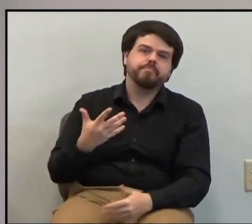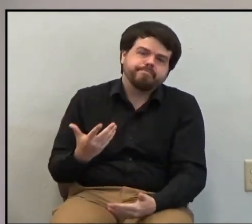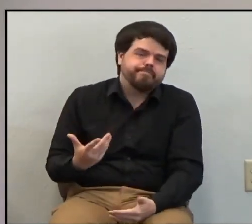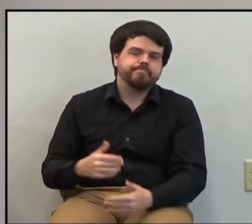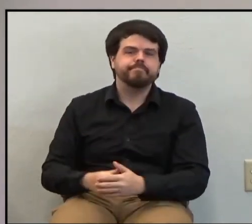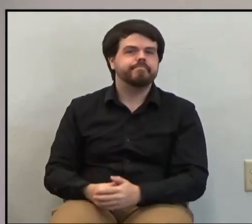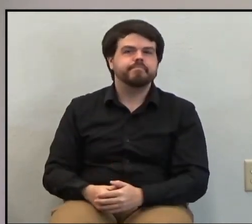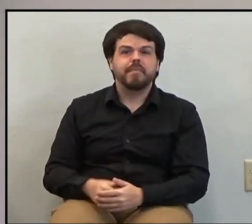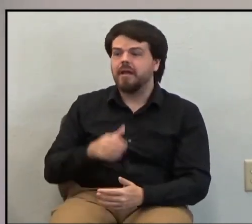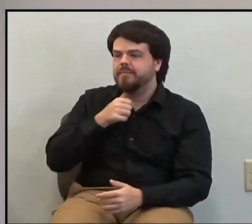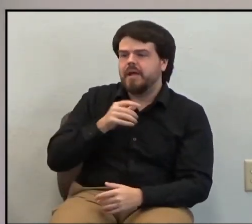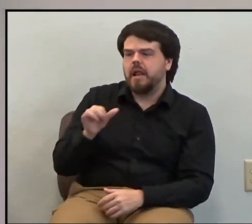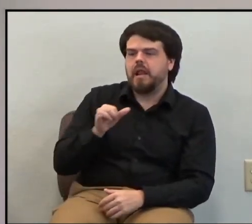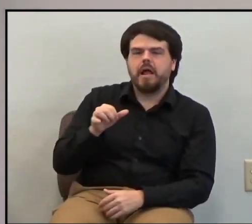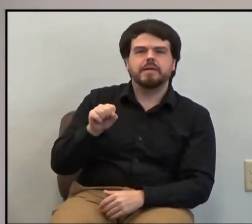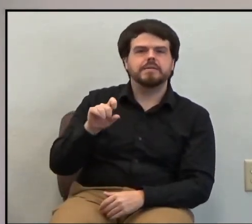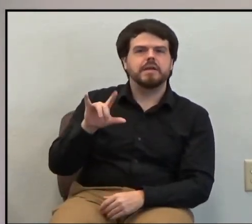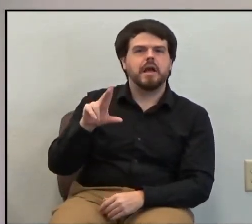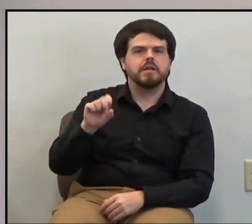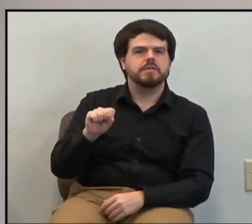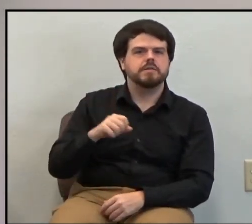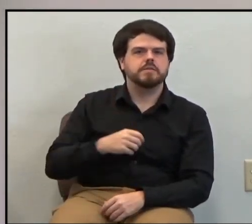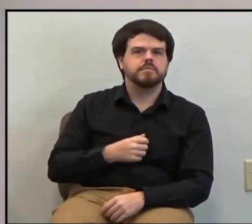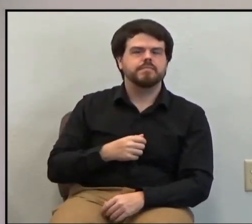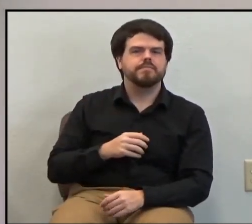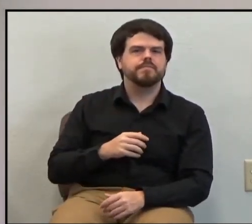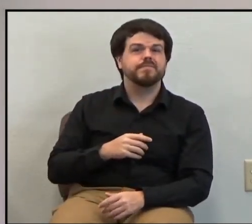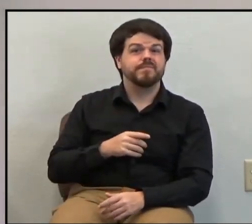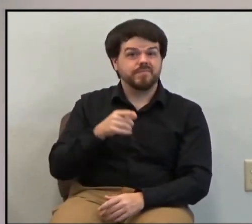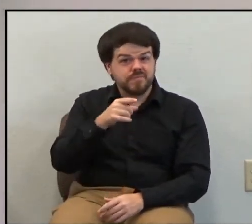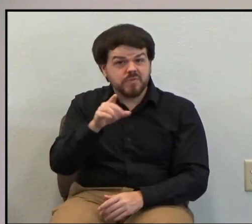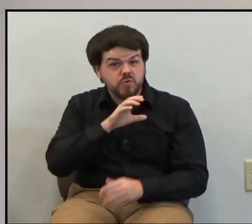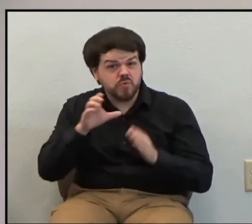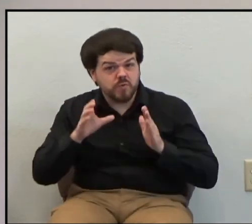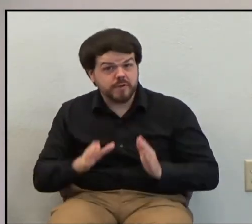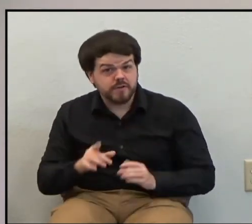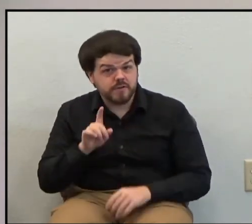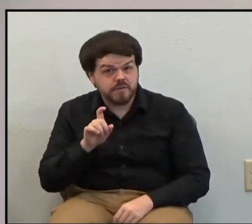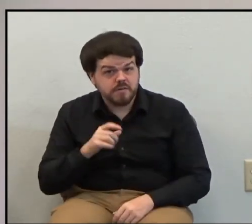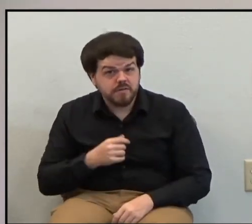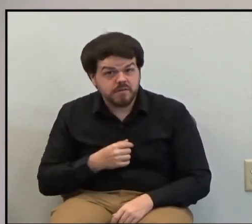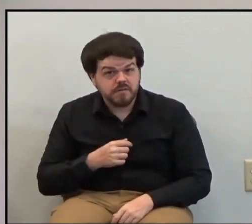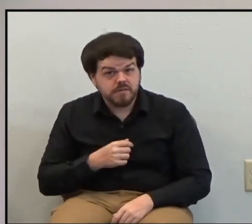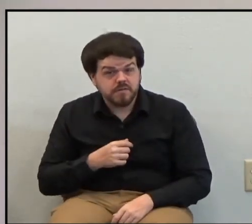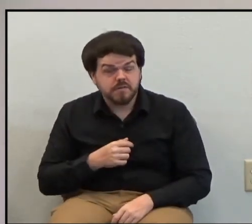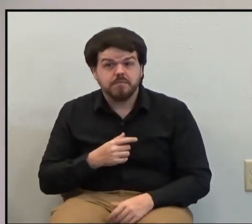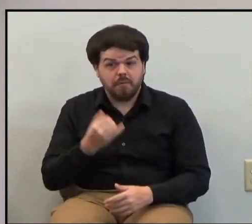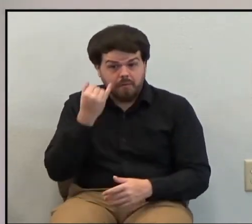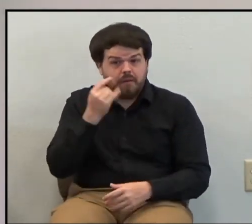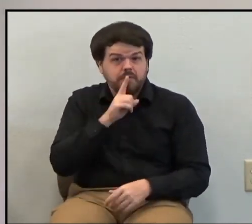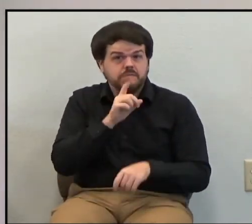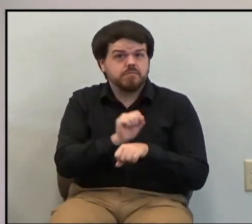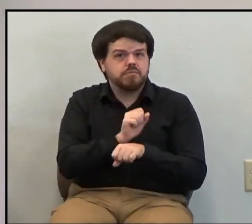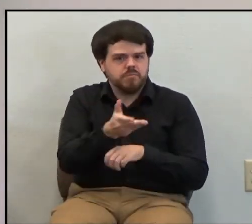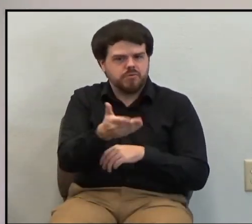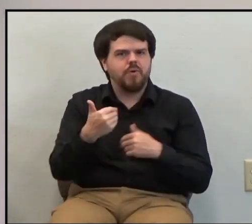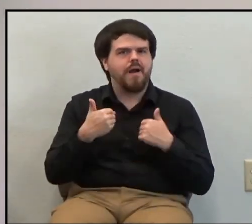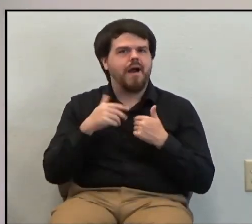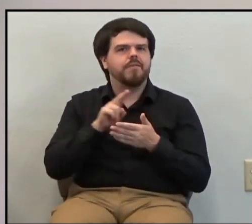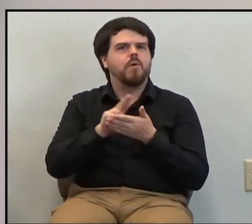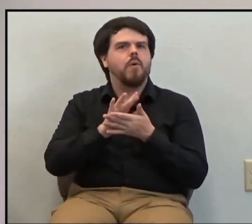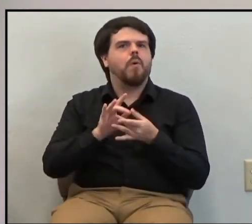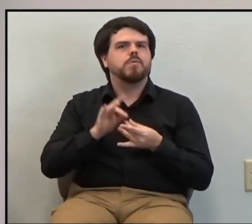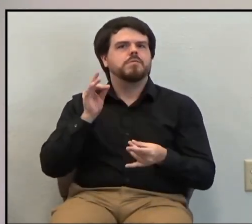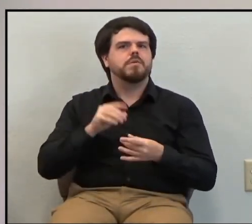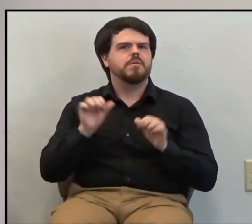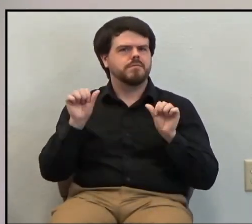I'm not a Silas. I'm not a Timothy. Are you a Christian? Well, if you are, then you have the Holy Spirit. Spirit,